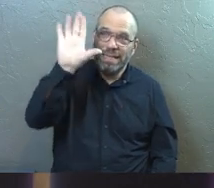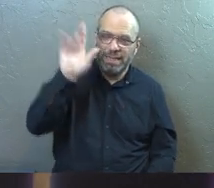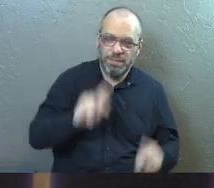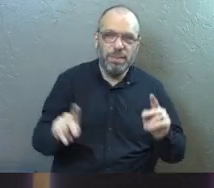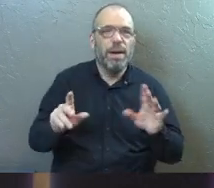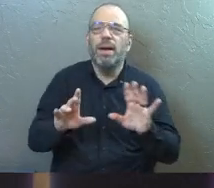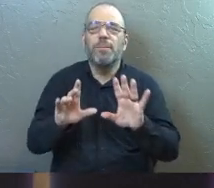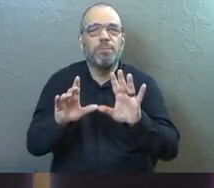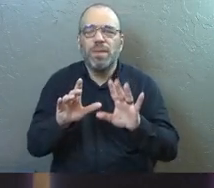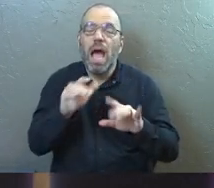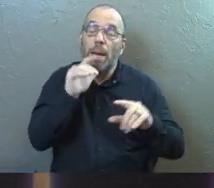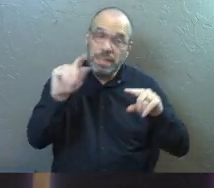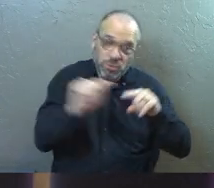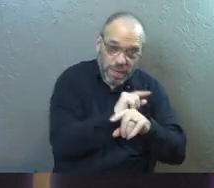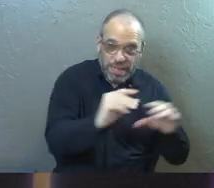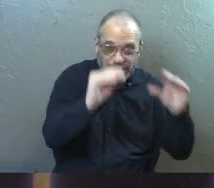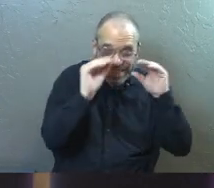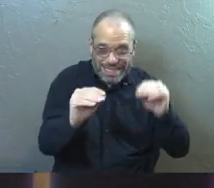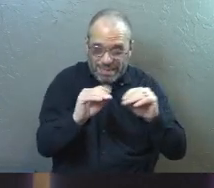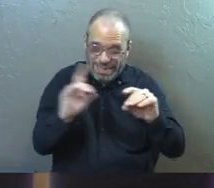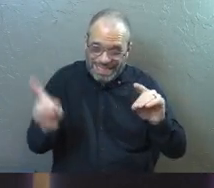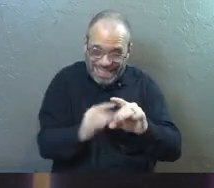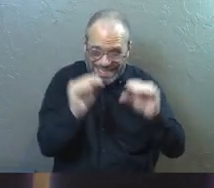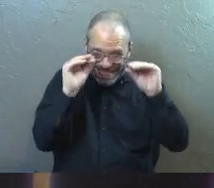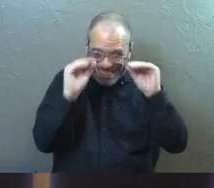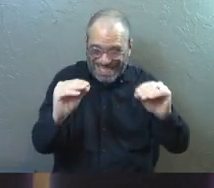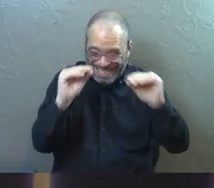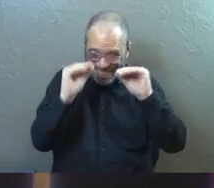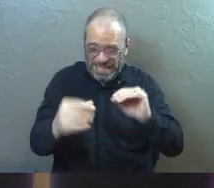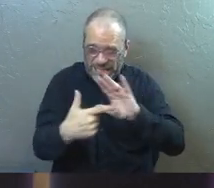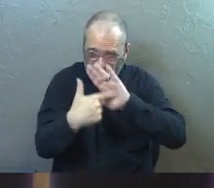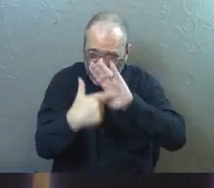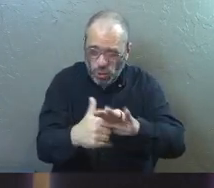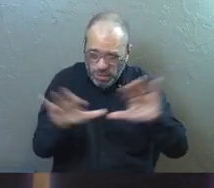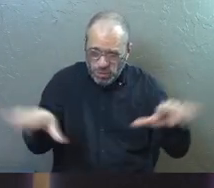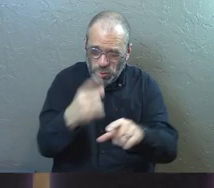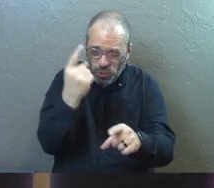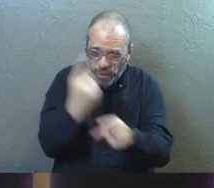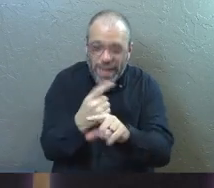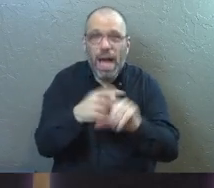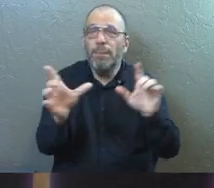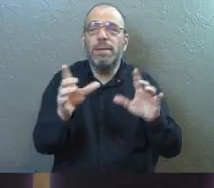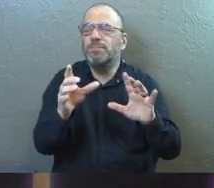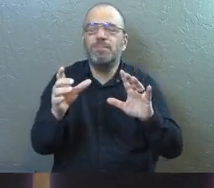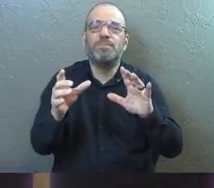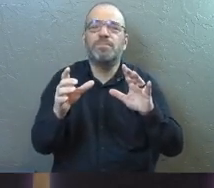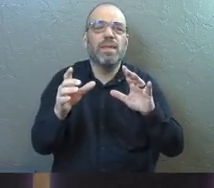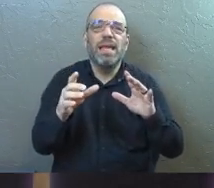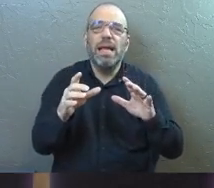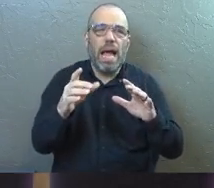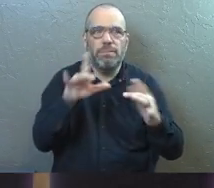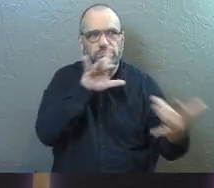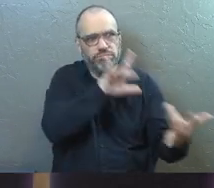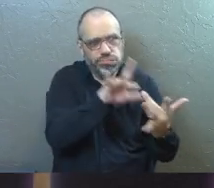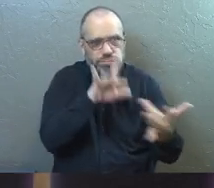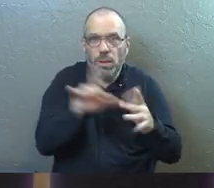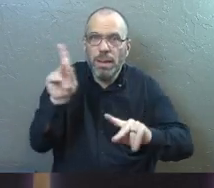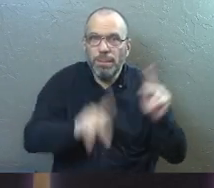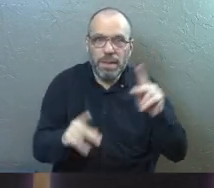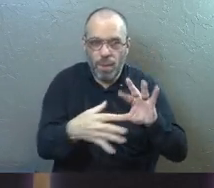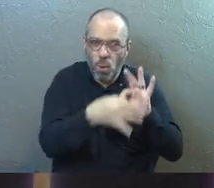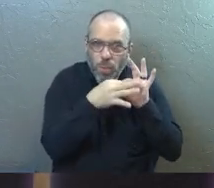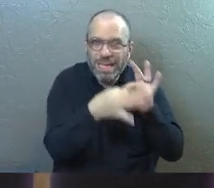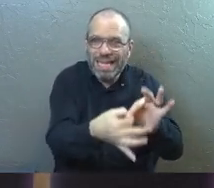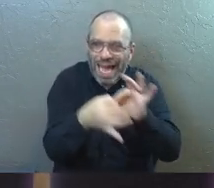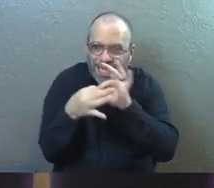I'm not saying you don't train them and you don't disciple them and you don't raise them up and show them how to do it. I'm not saying that you don't keep in contact with those people